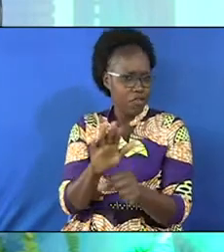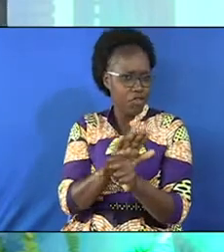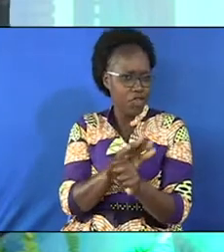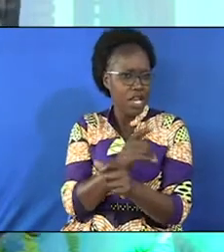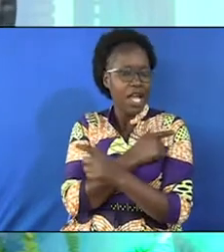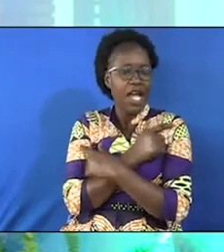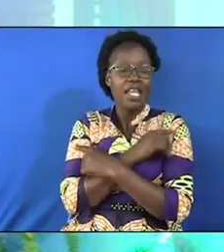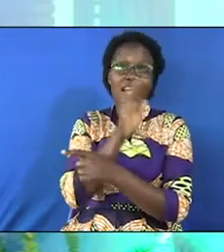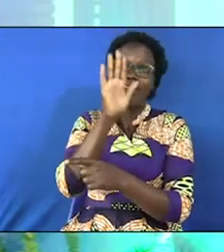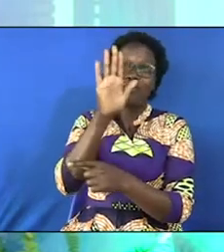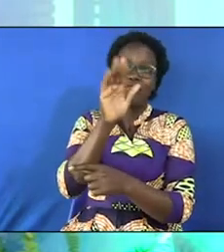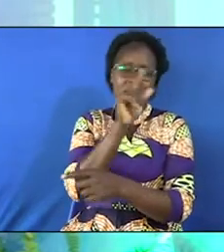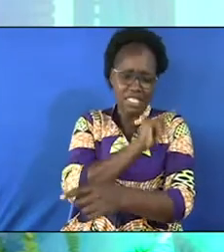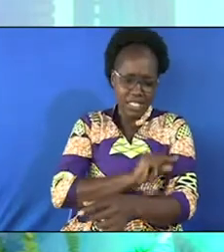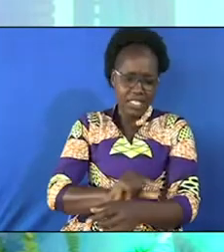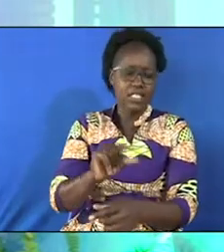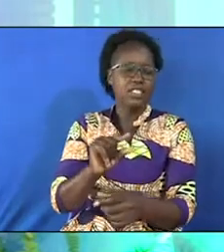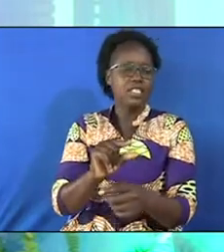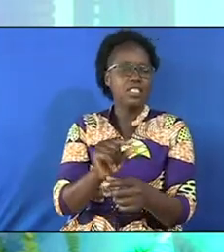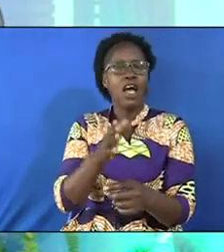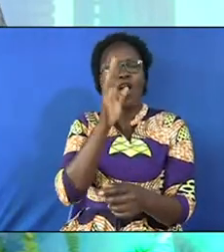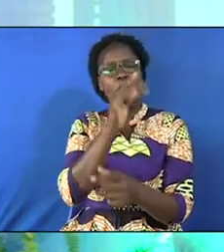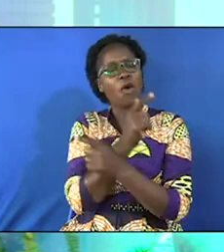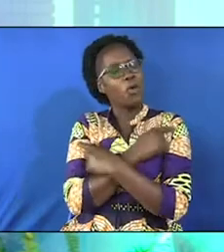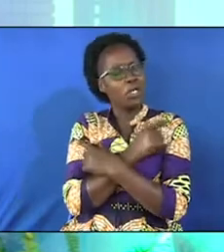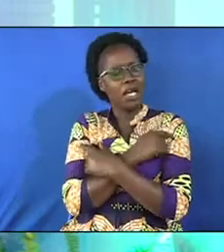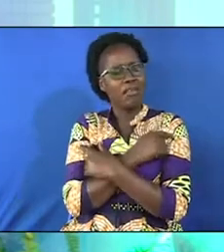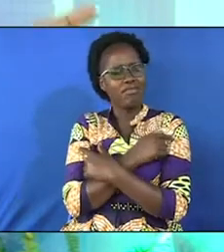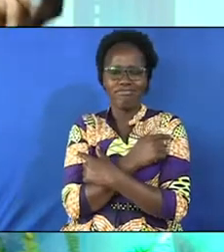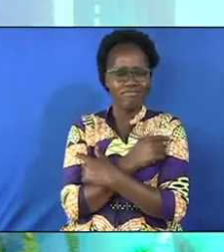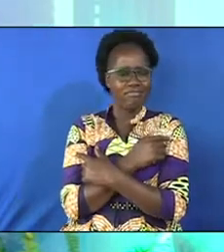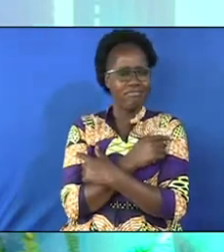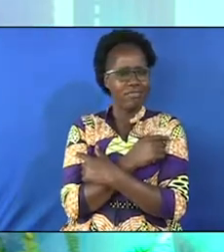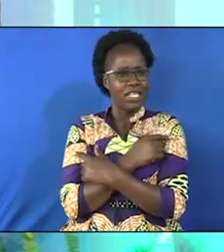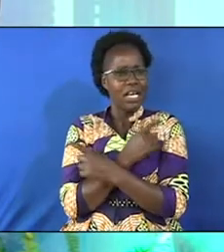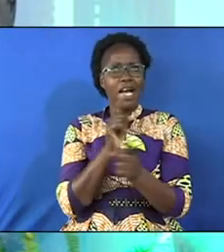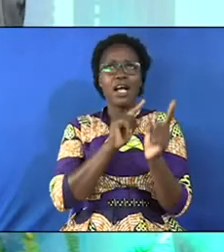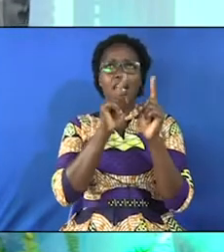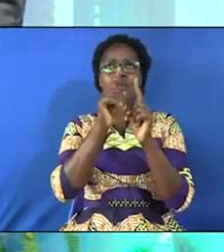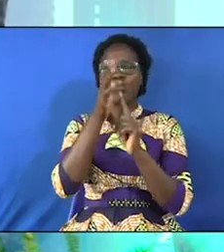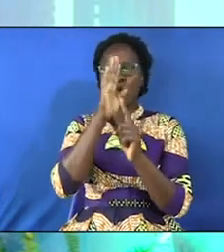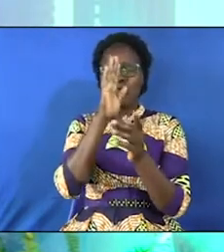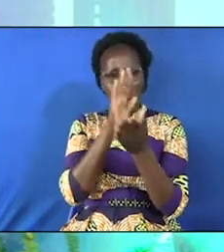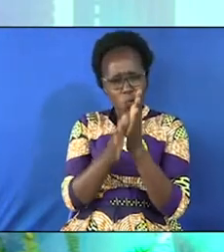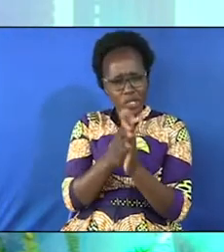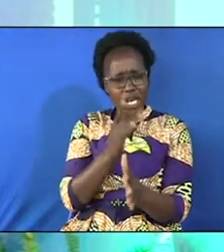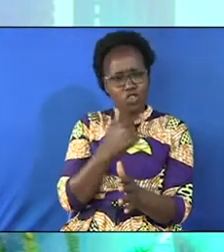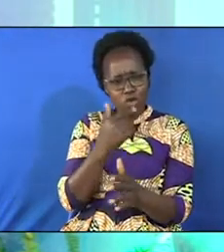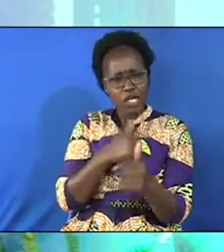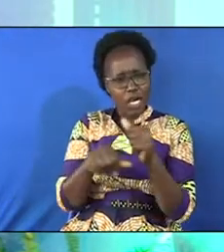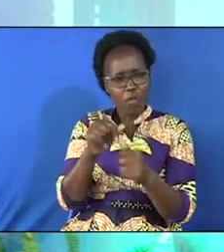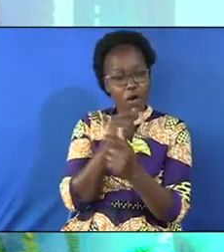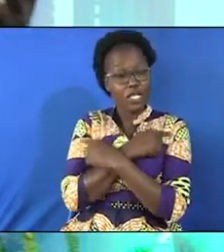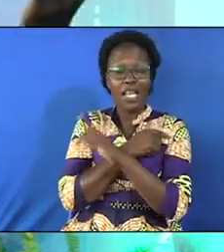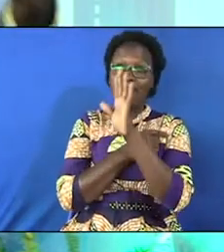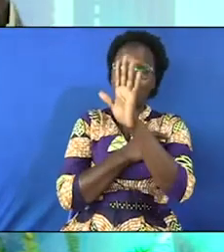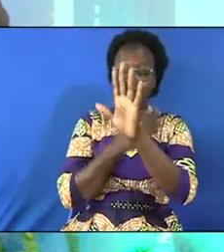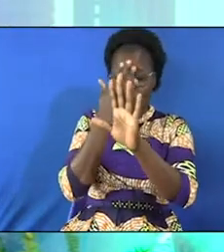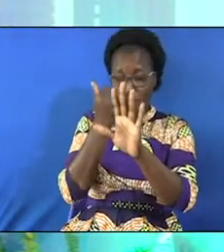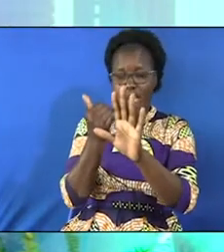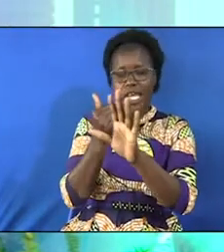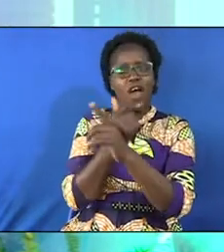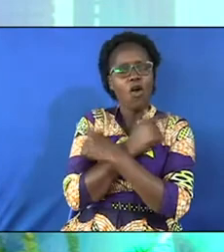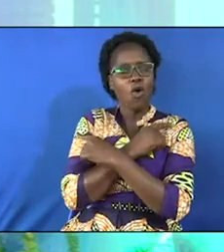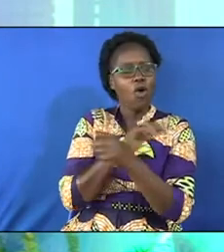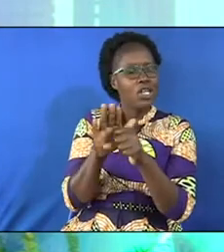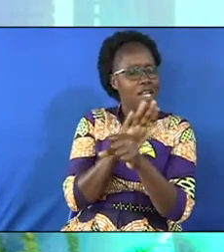love is gracious. God is love. You cannot talk about God without giving reference to His love because God is